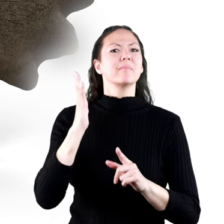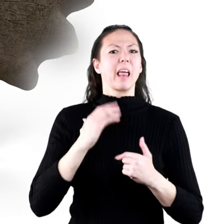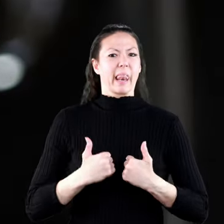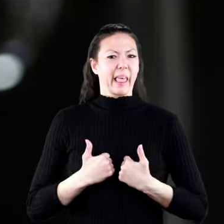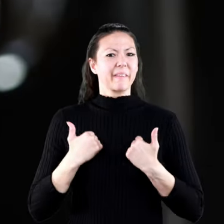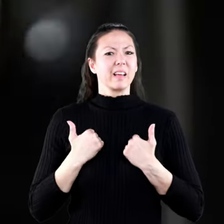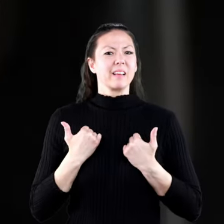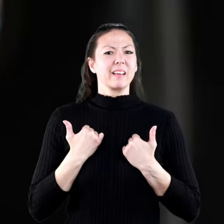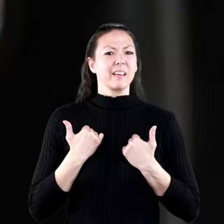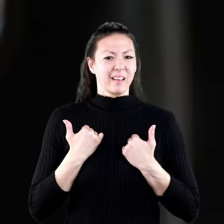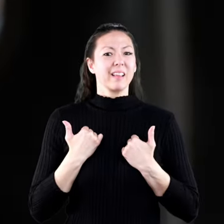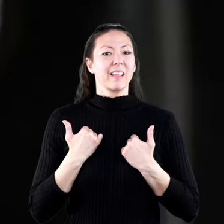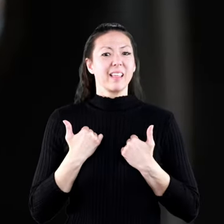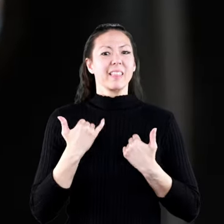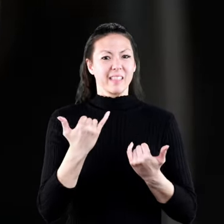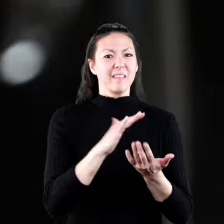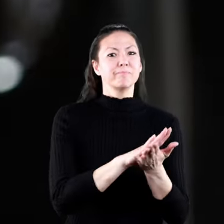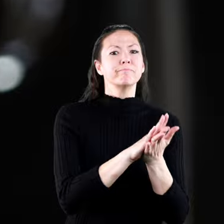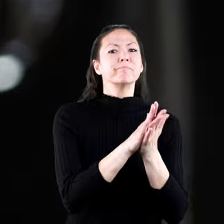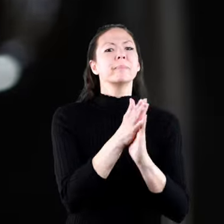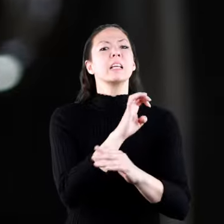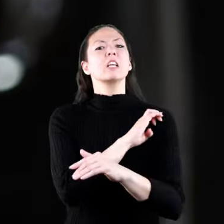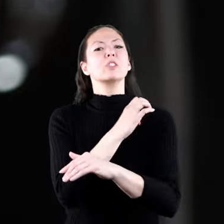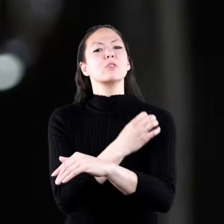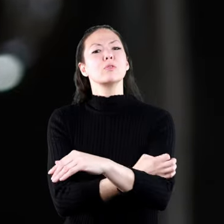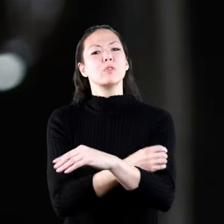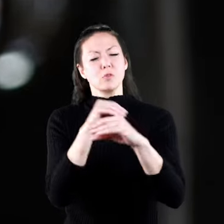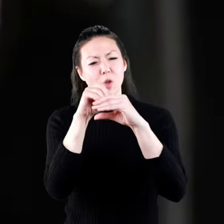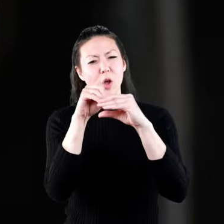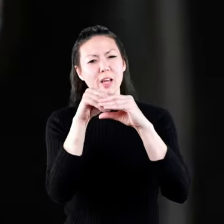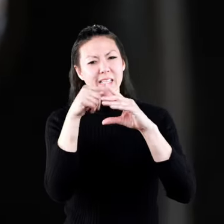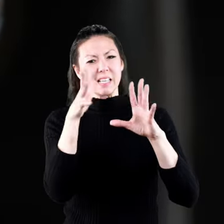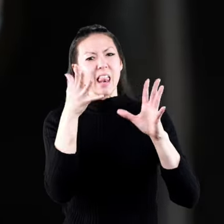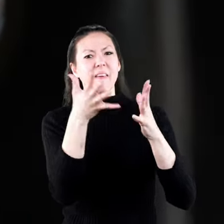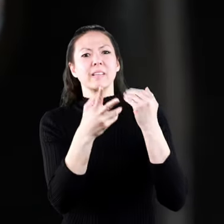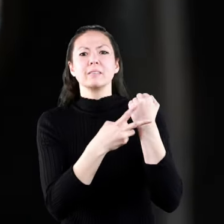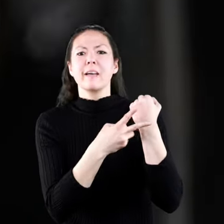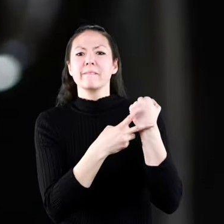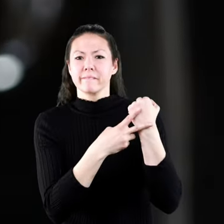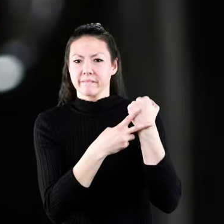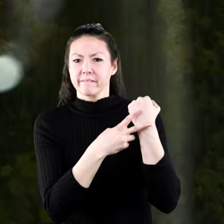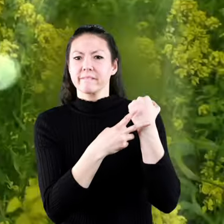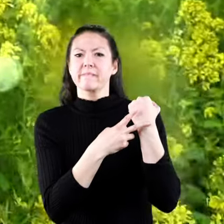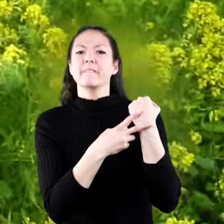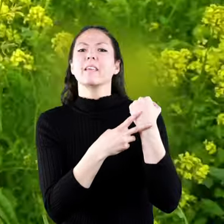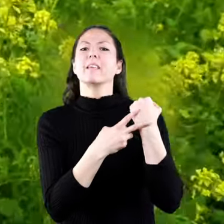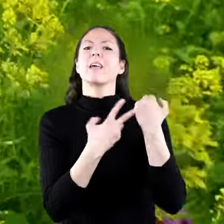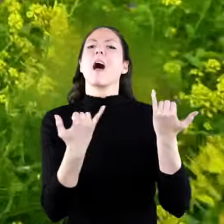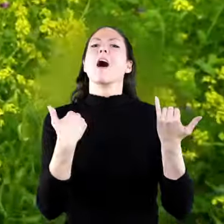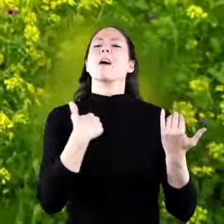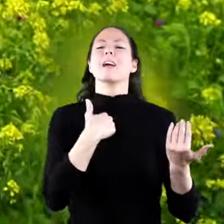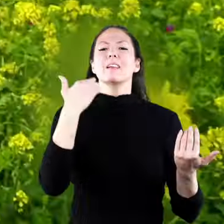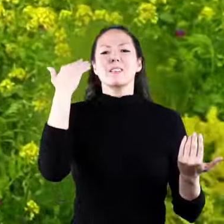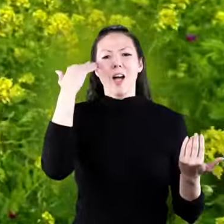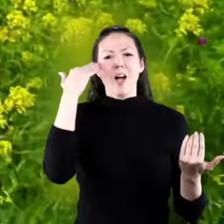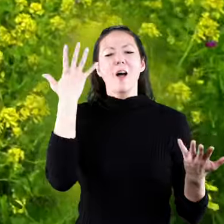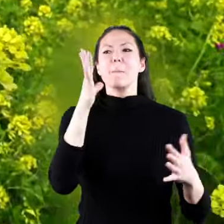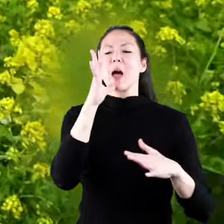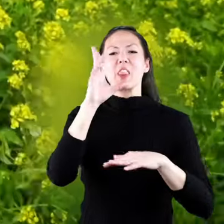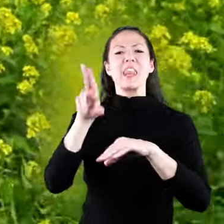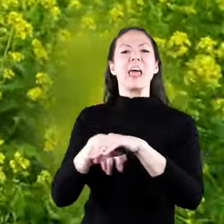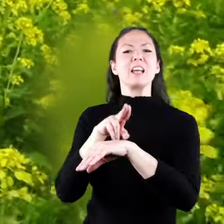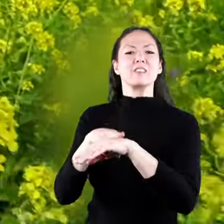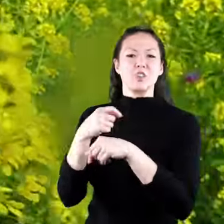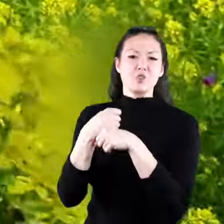things. And fuels because they still had all that energy stored inside of them. So, now that we know how